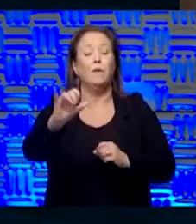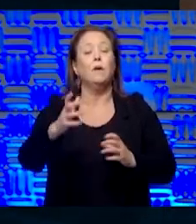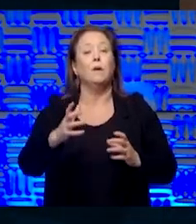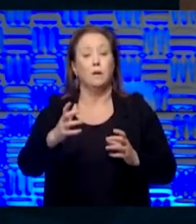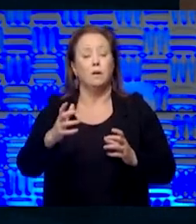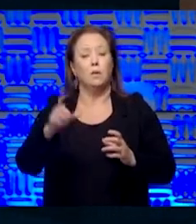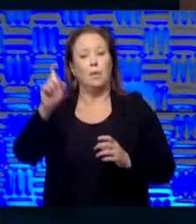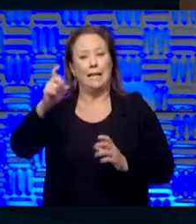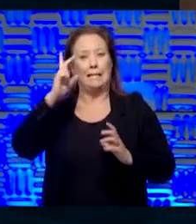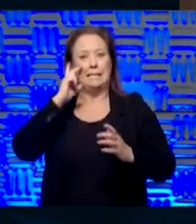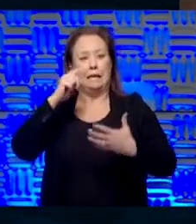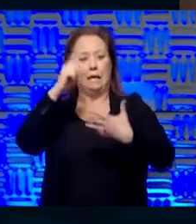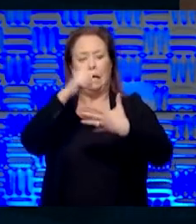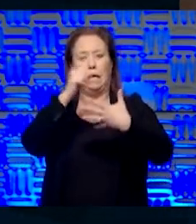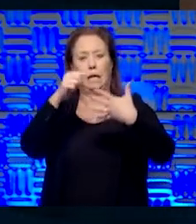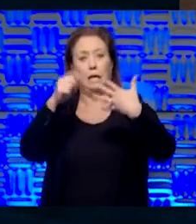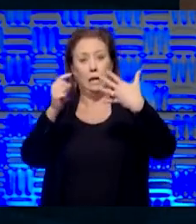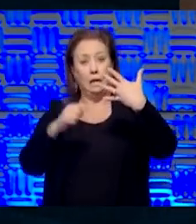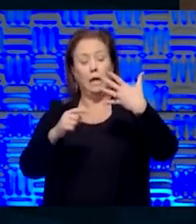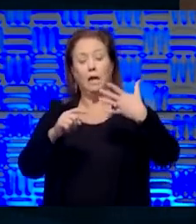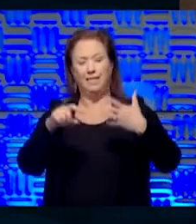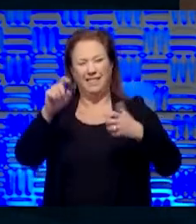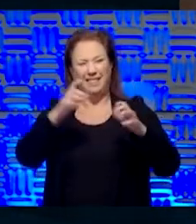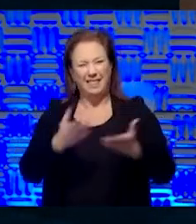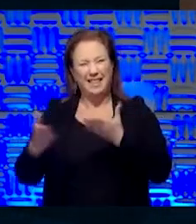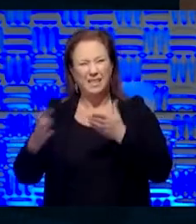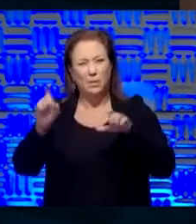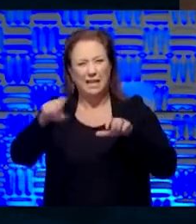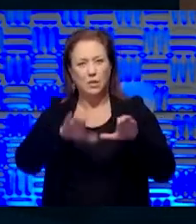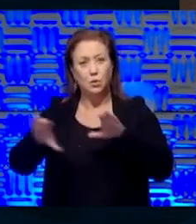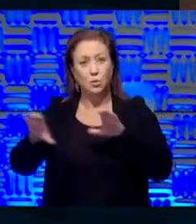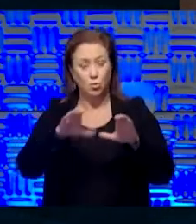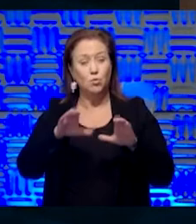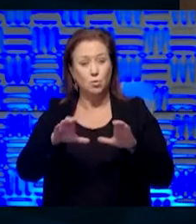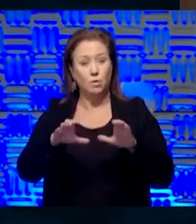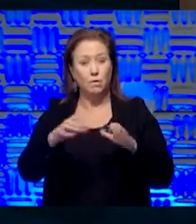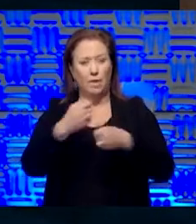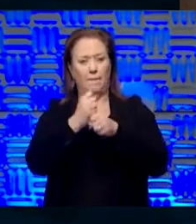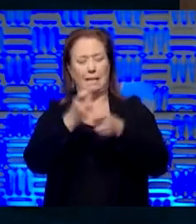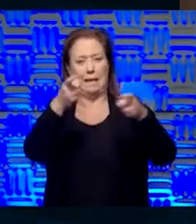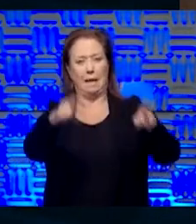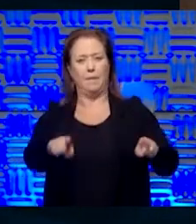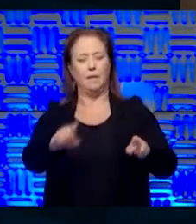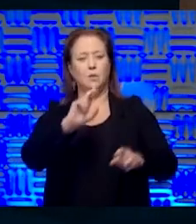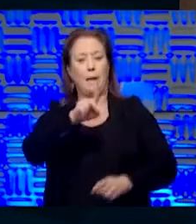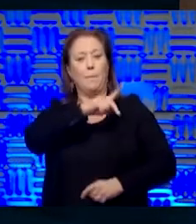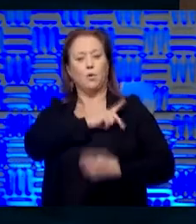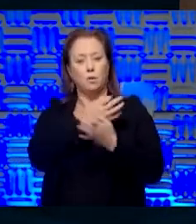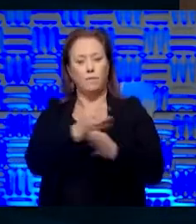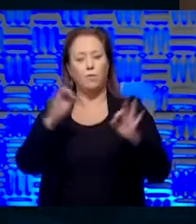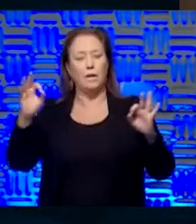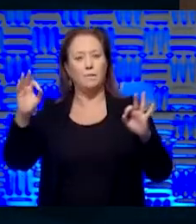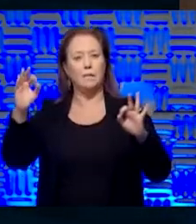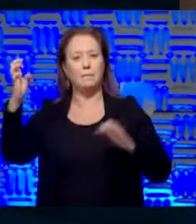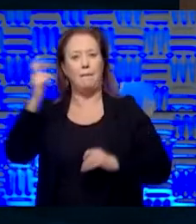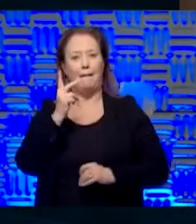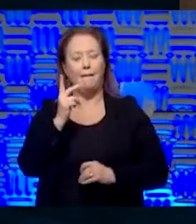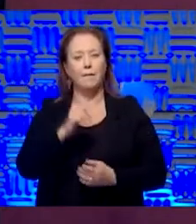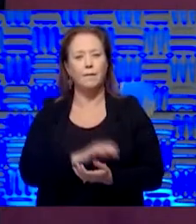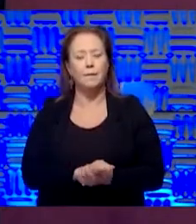here's what we need to see. And here's the steps we need to take to get us to the point in which, uh, that personal freedom, uh, is restored.